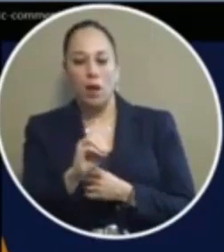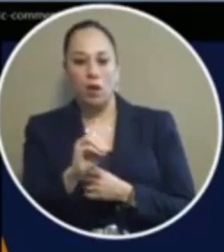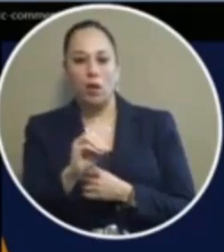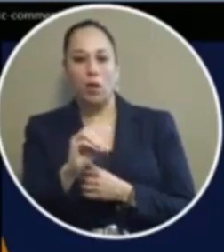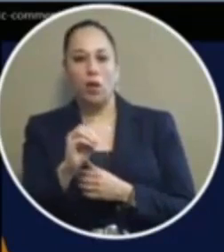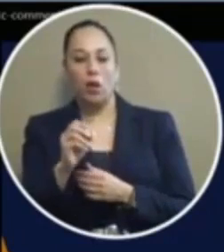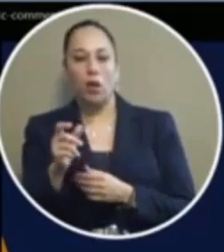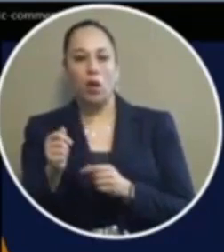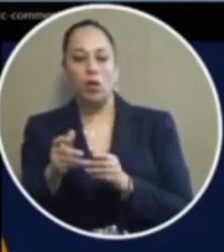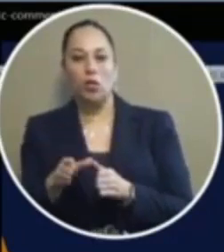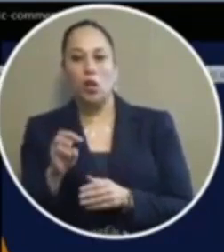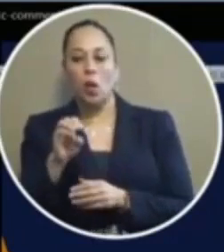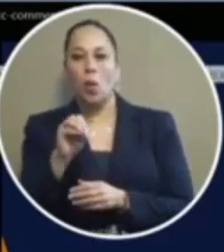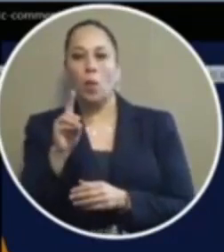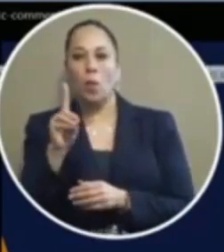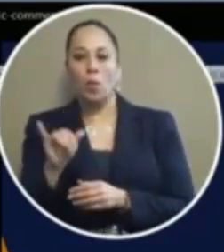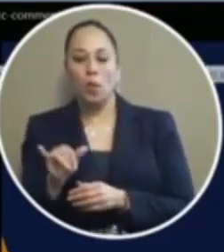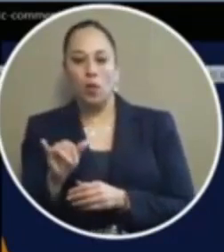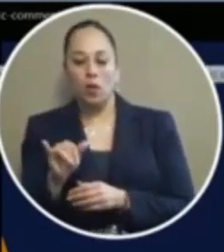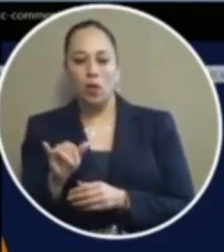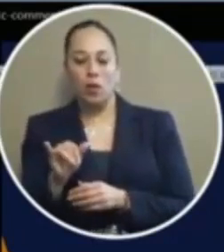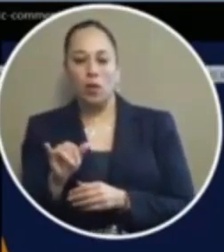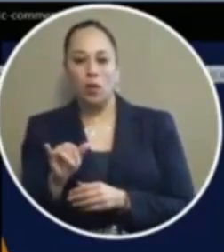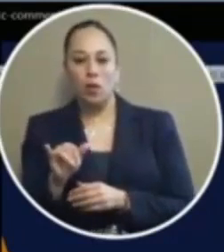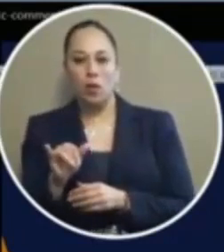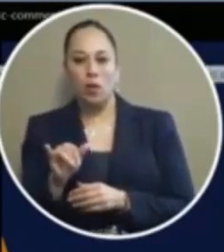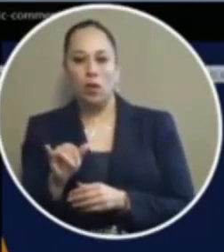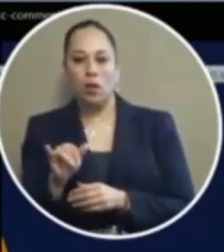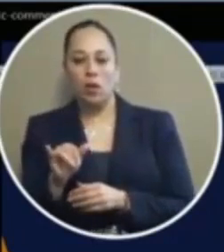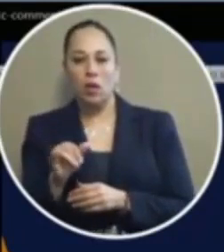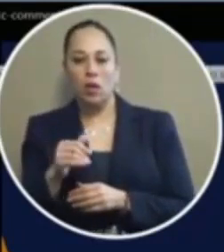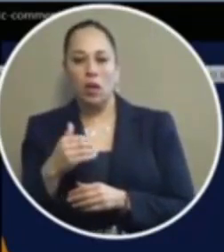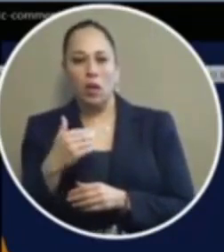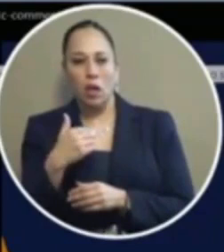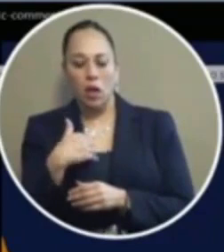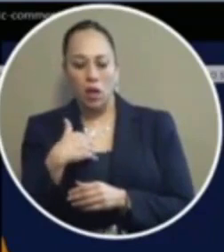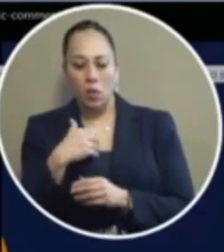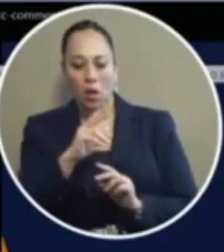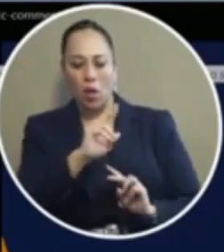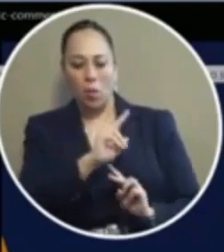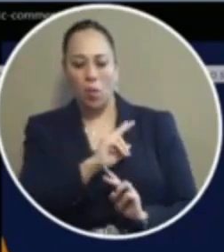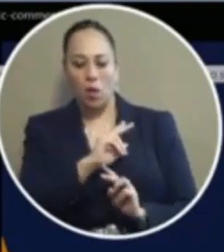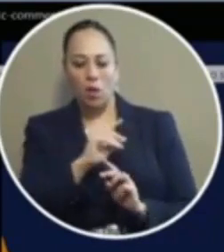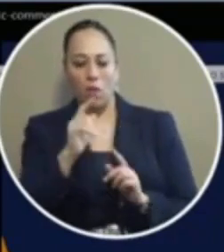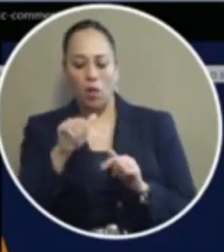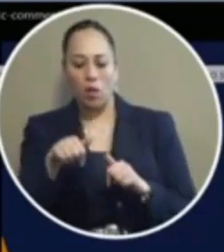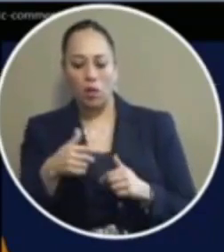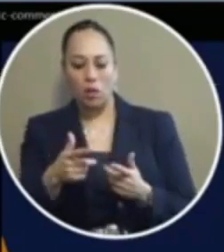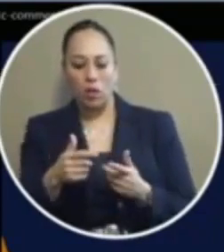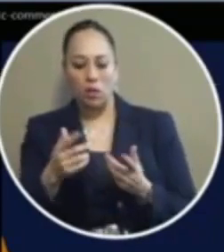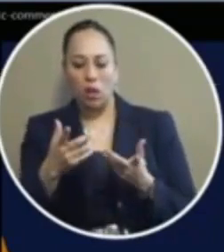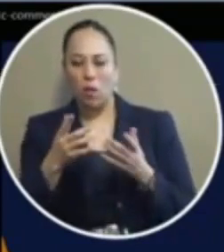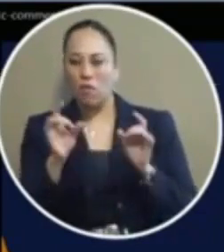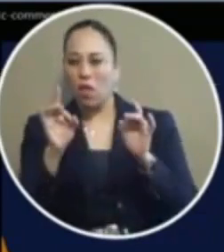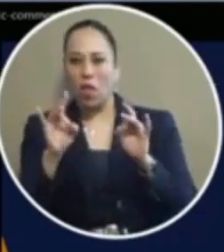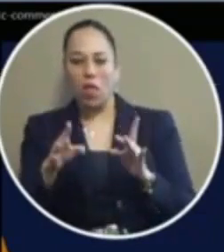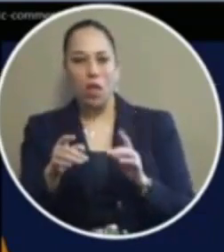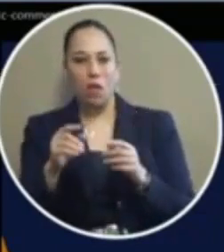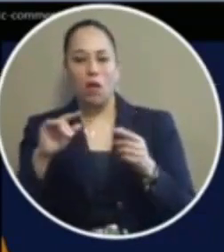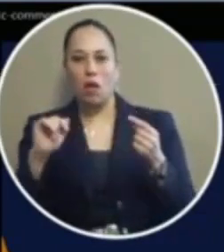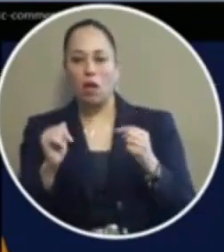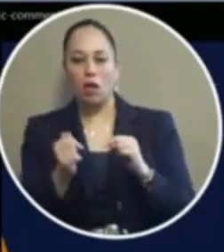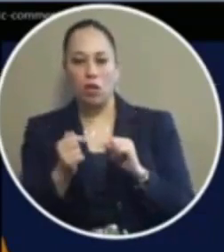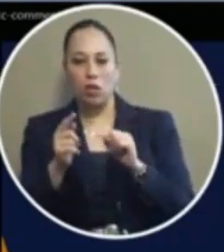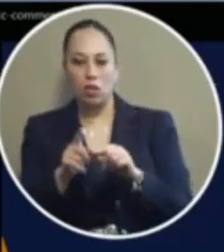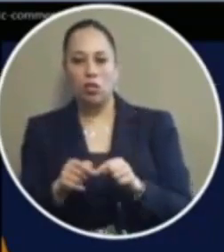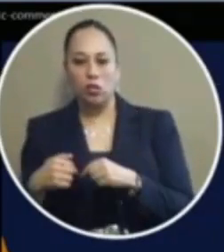my name is bruce grego and i am an army veteran who suffers from a traumatic brain injury short-term